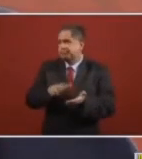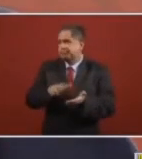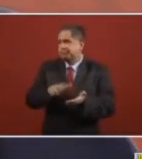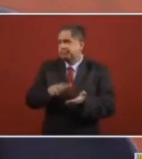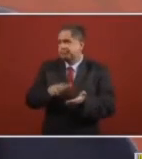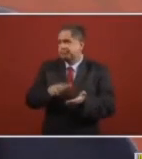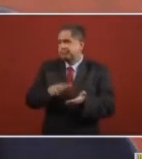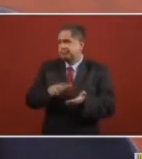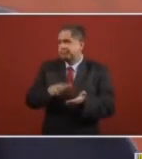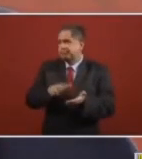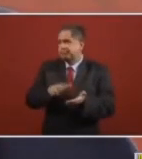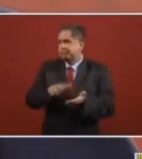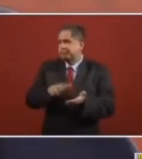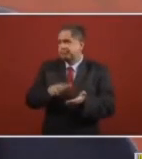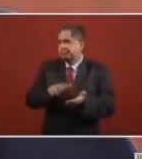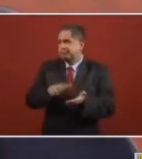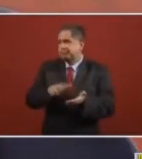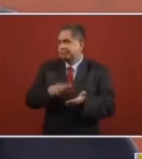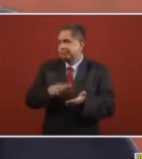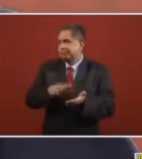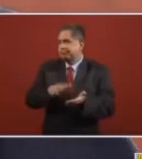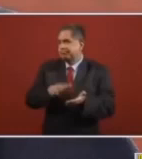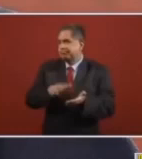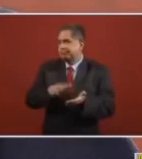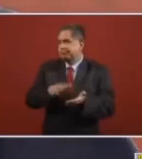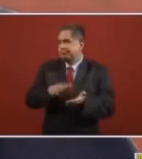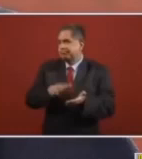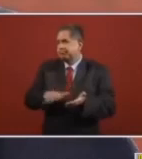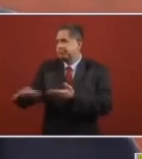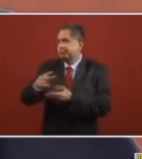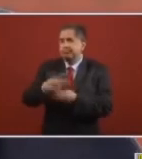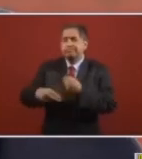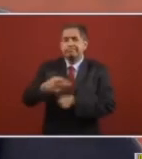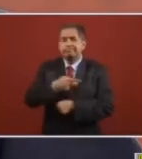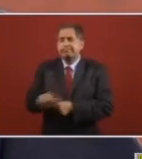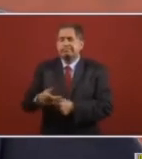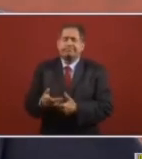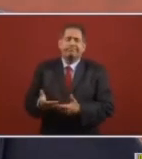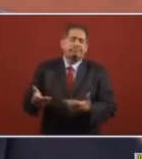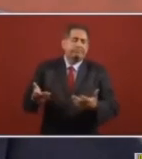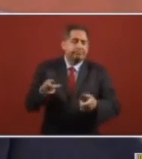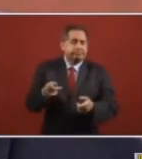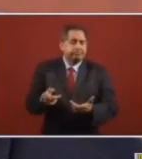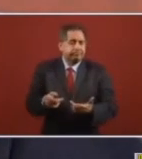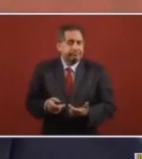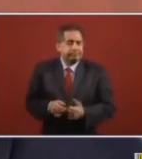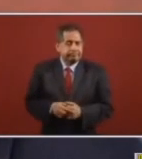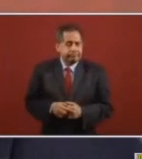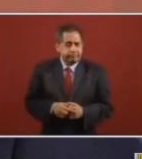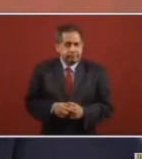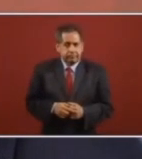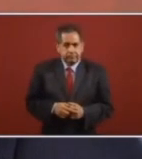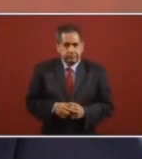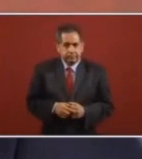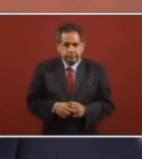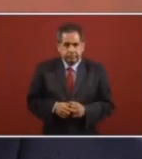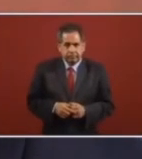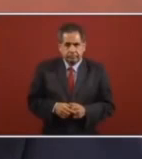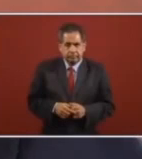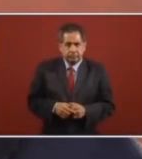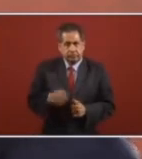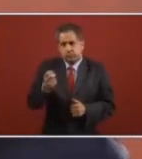and it impoverished millions of human beings and it